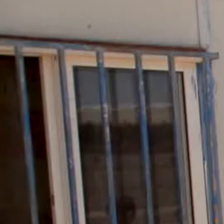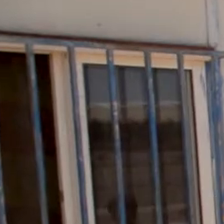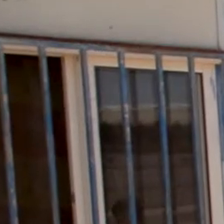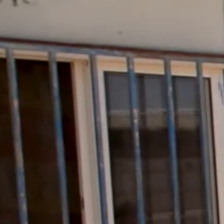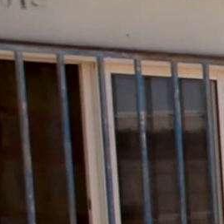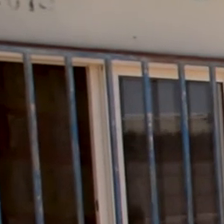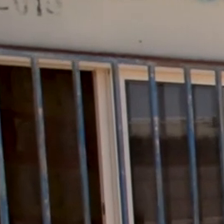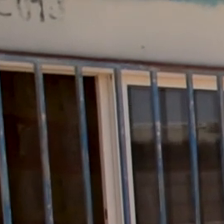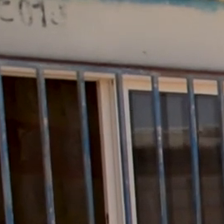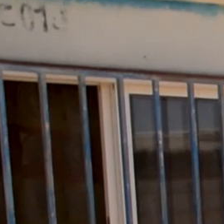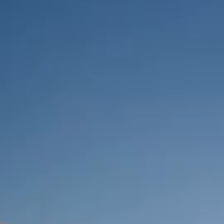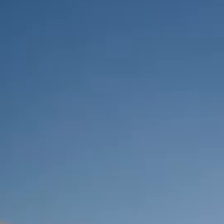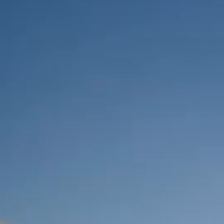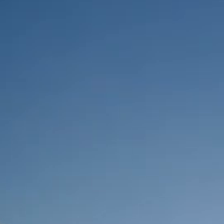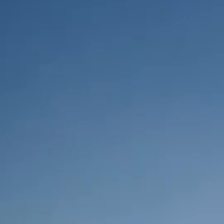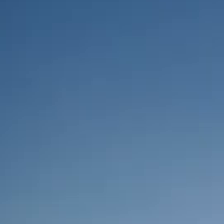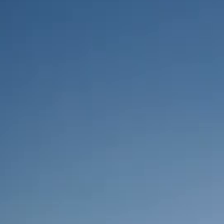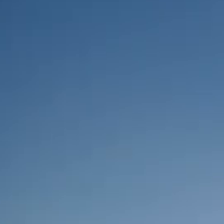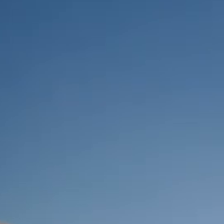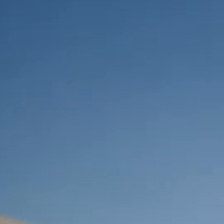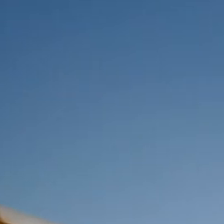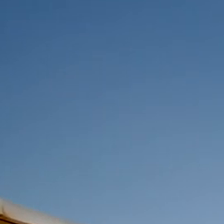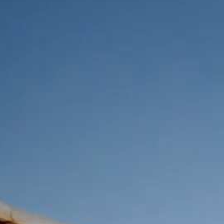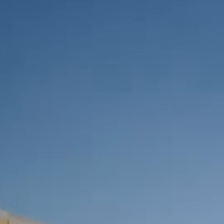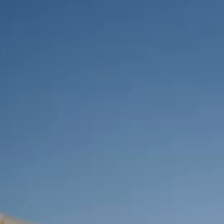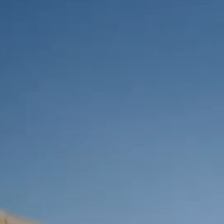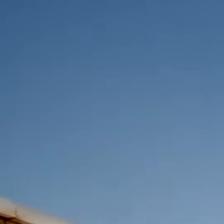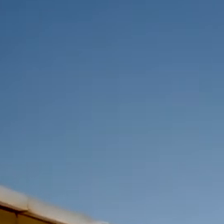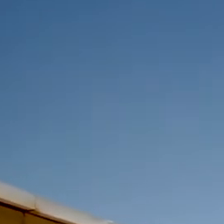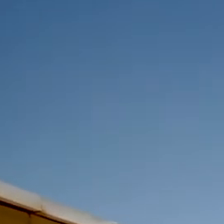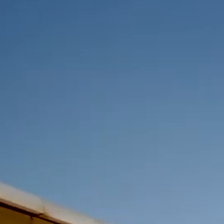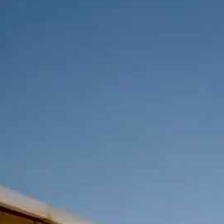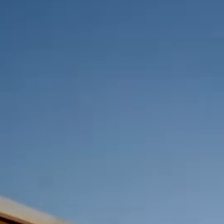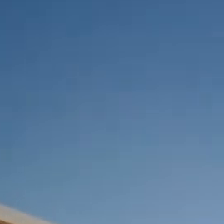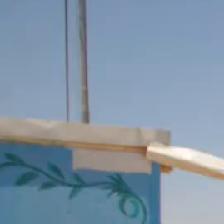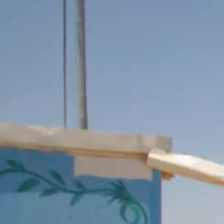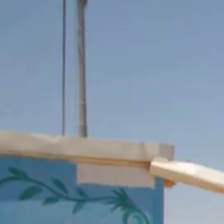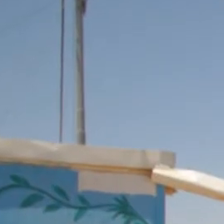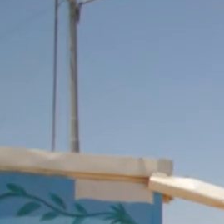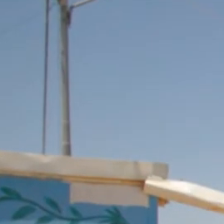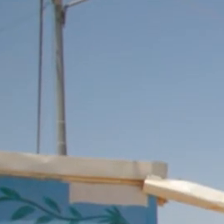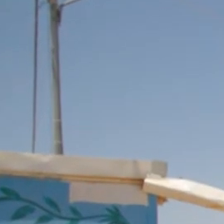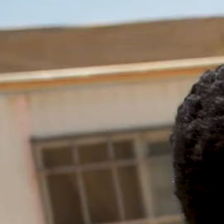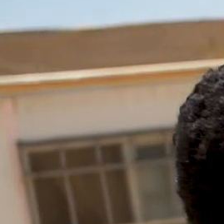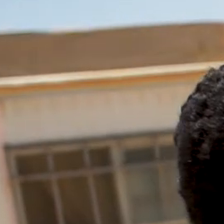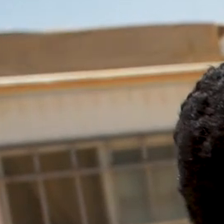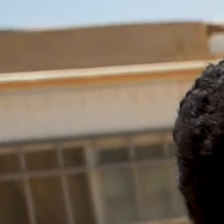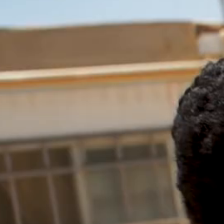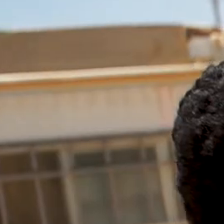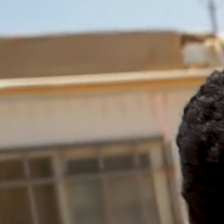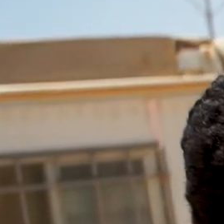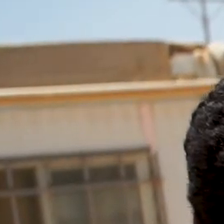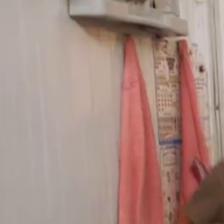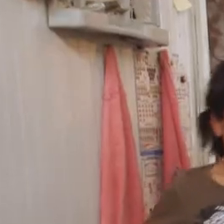I anything. I can't do anything. can't anything. Hamza brings home drinks for the